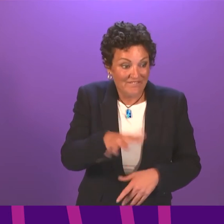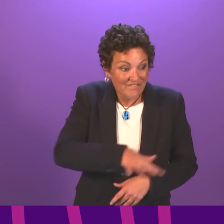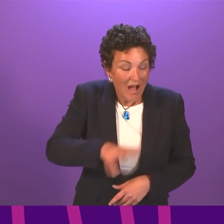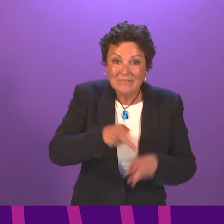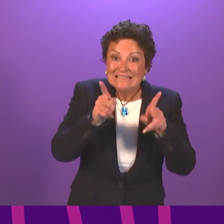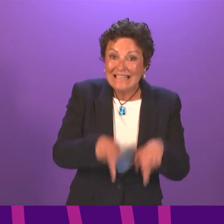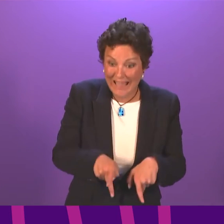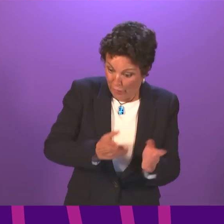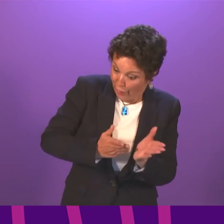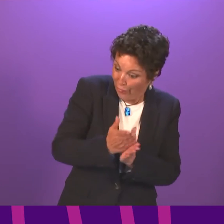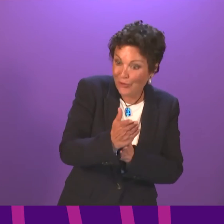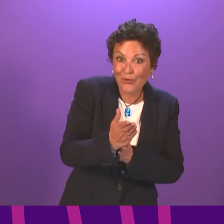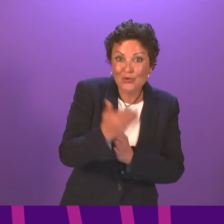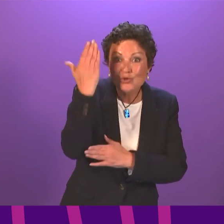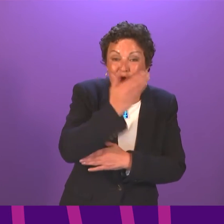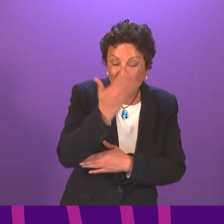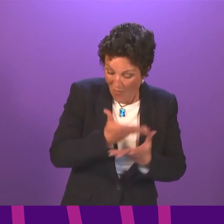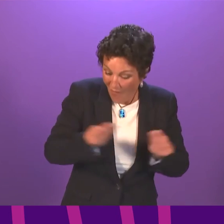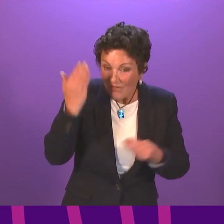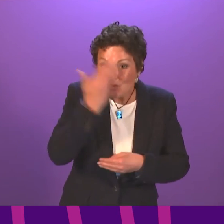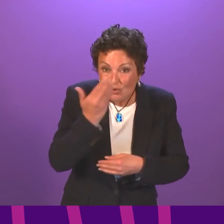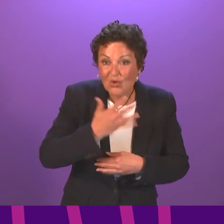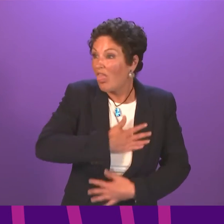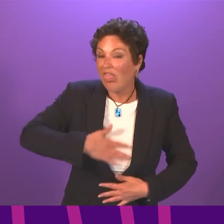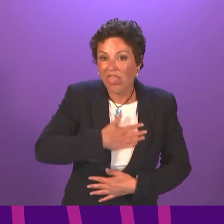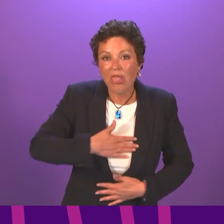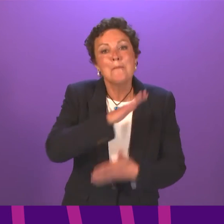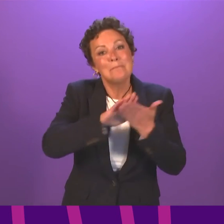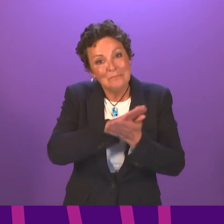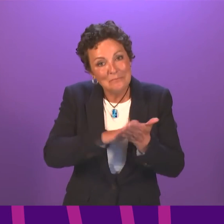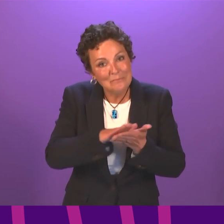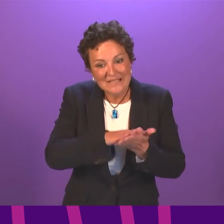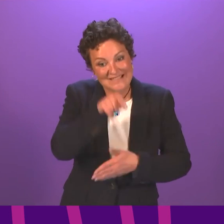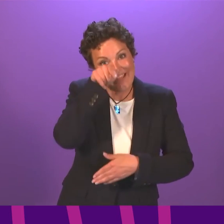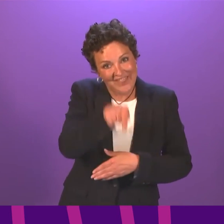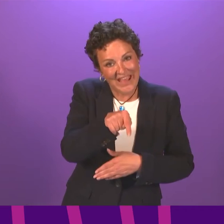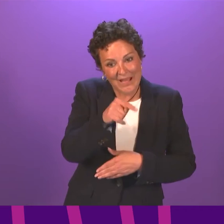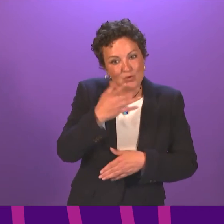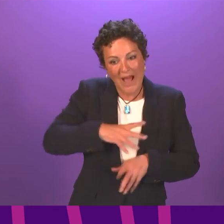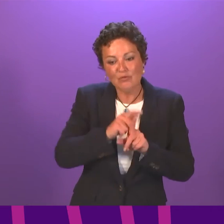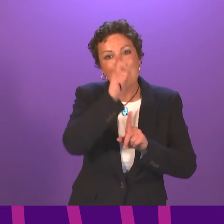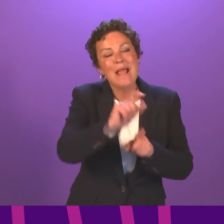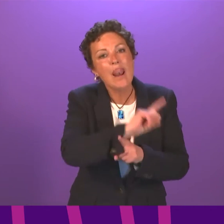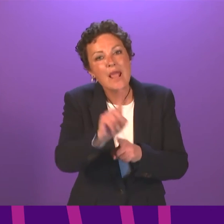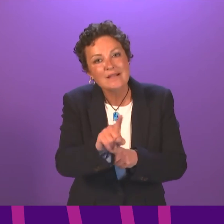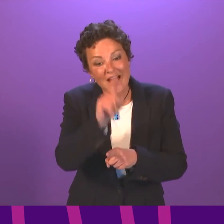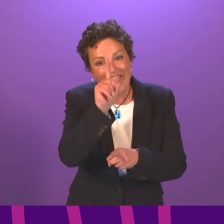an extended time to submit the evidence for their original grading. So we have taken great care around all of this. We will continue to do that.